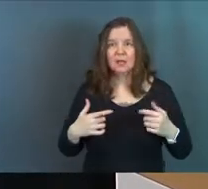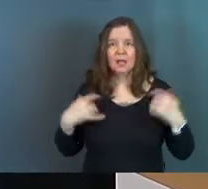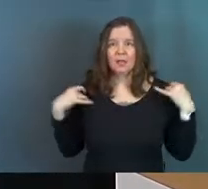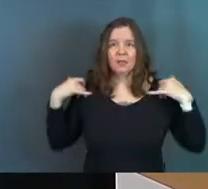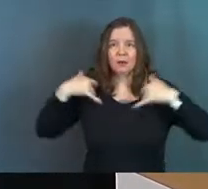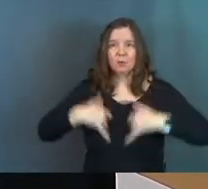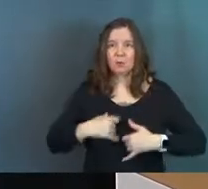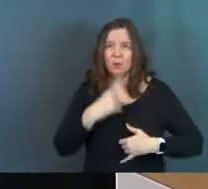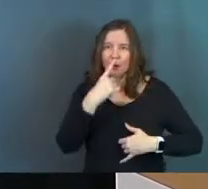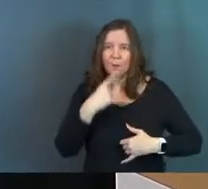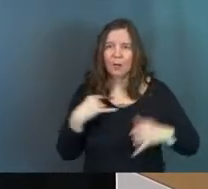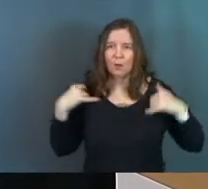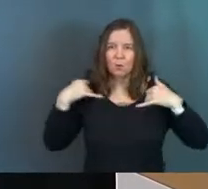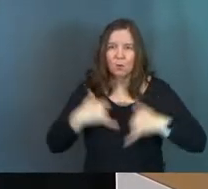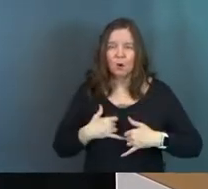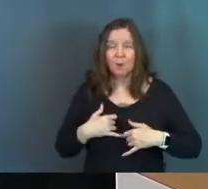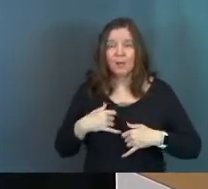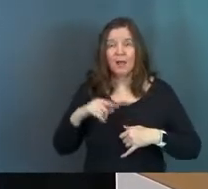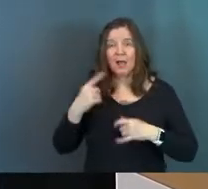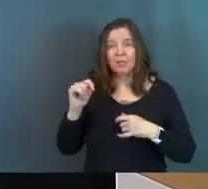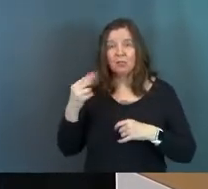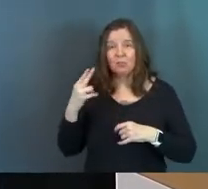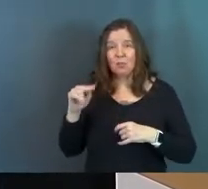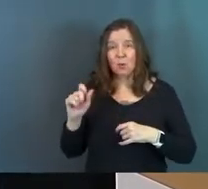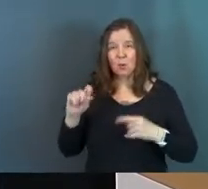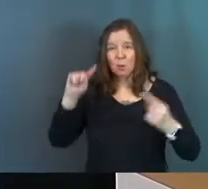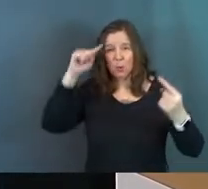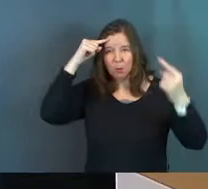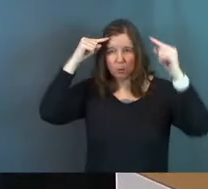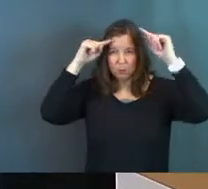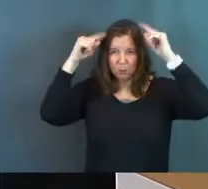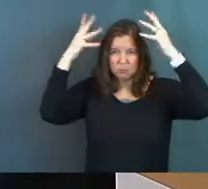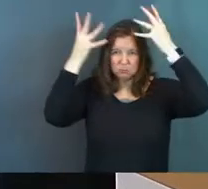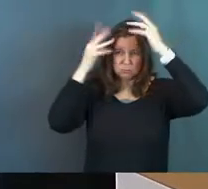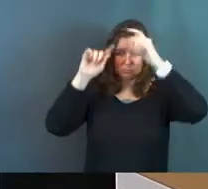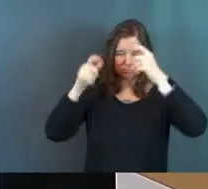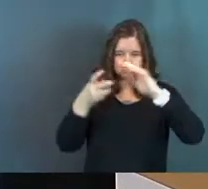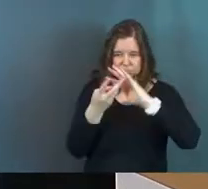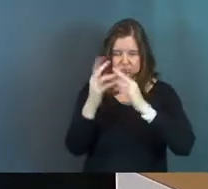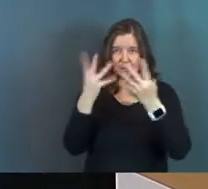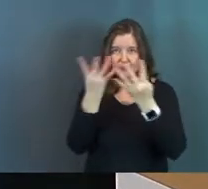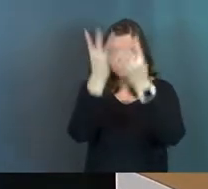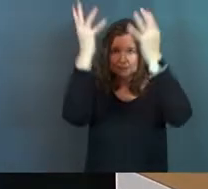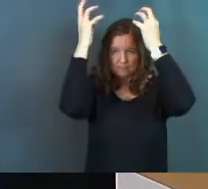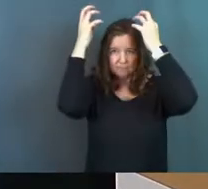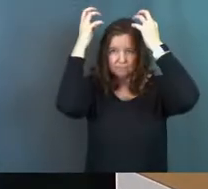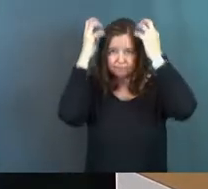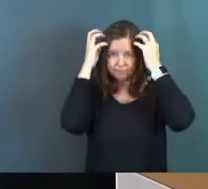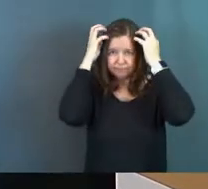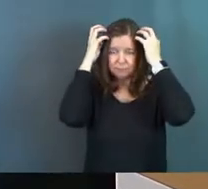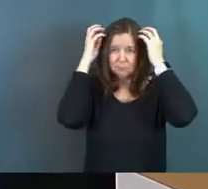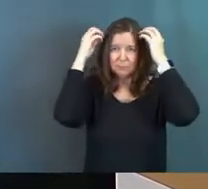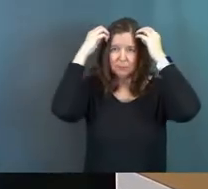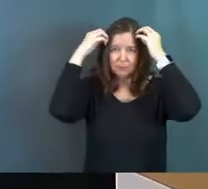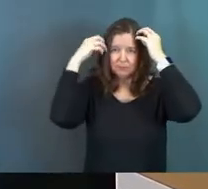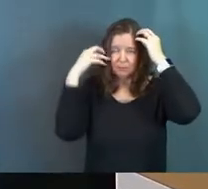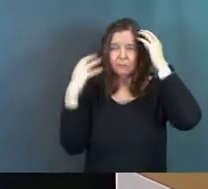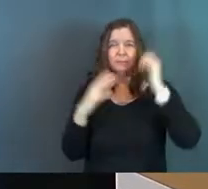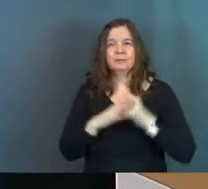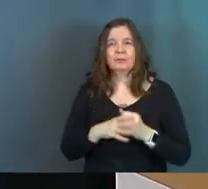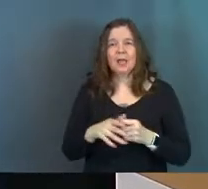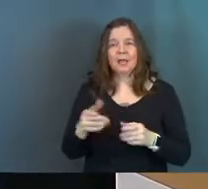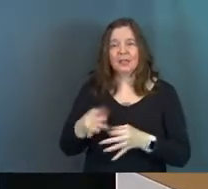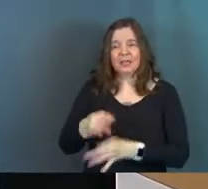crown and put it on his head. And they placed a reed stick in his right hand as a scepter. Then they knelt before him in mockery and taunted, hail,